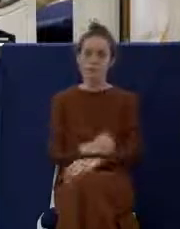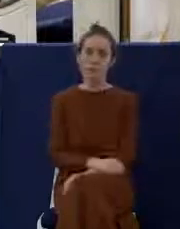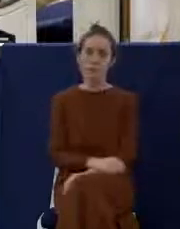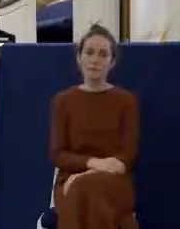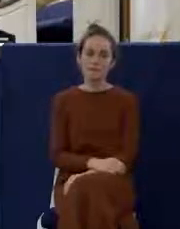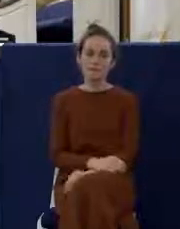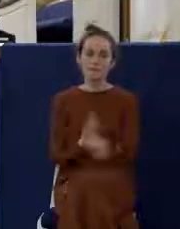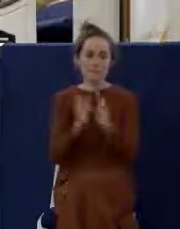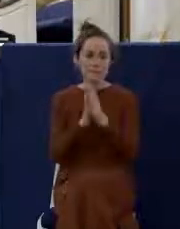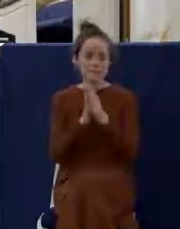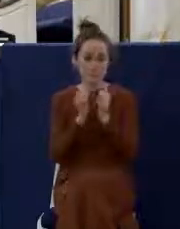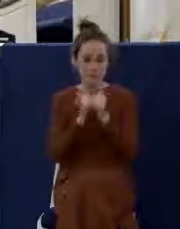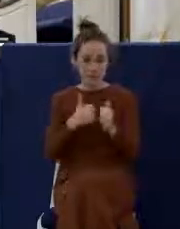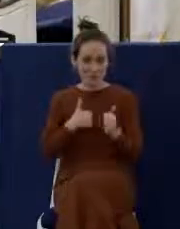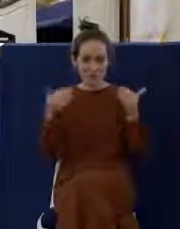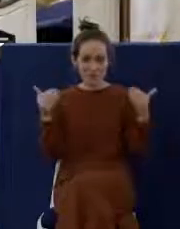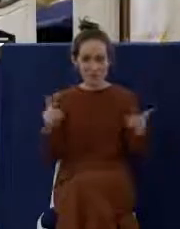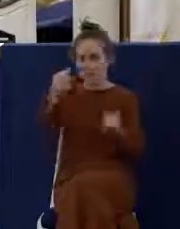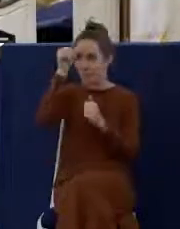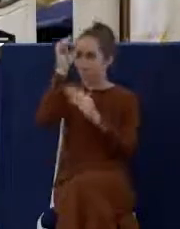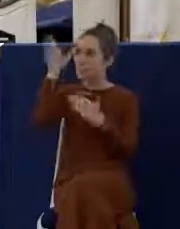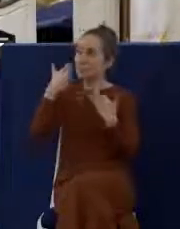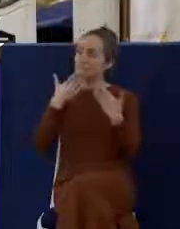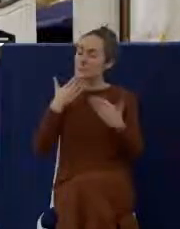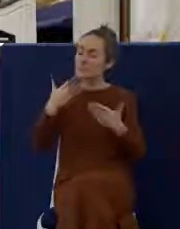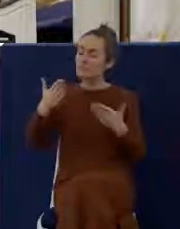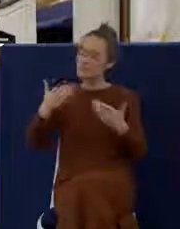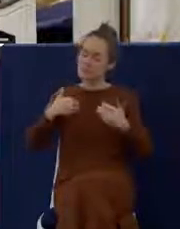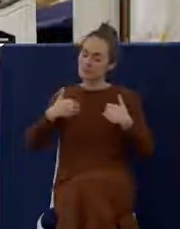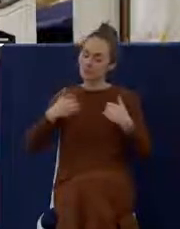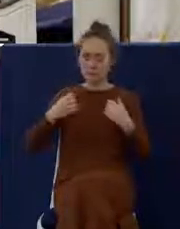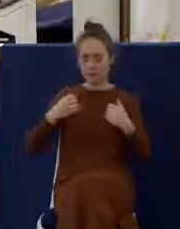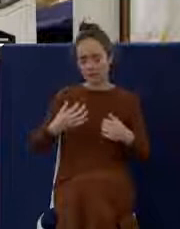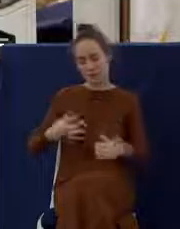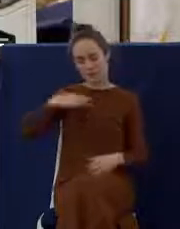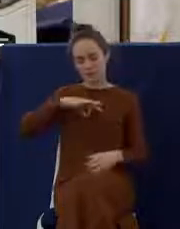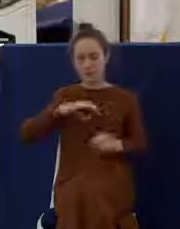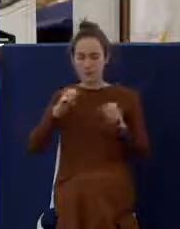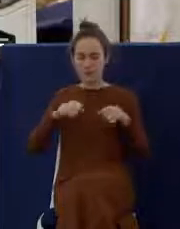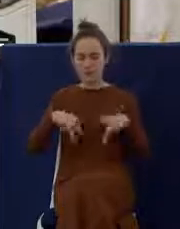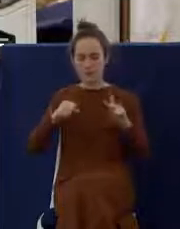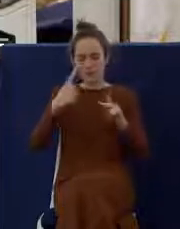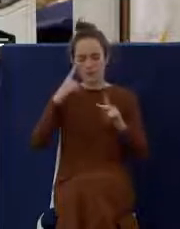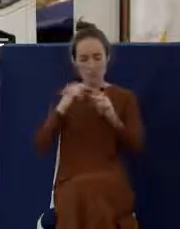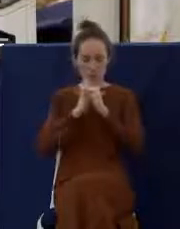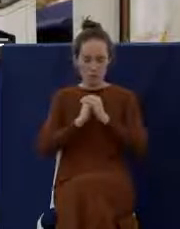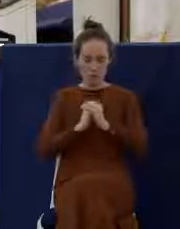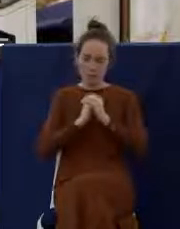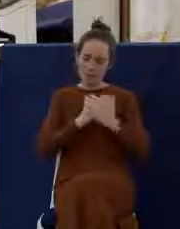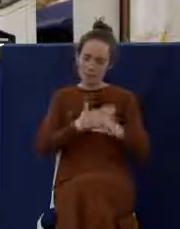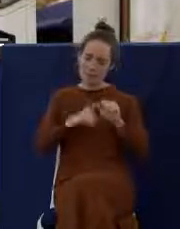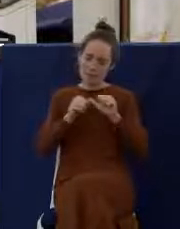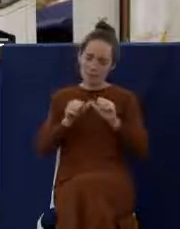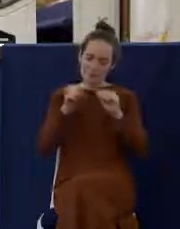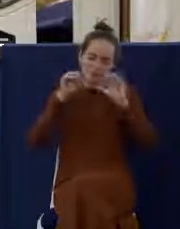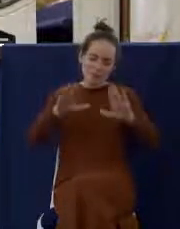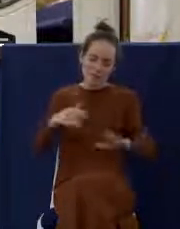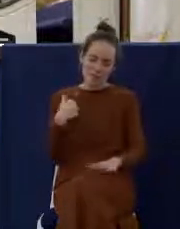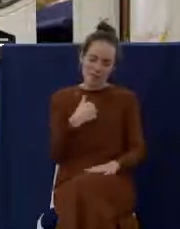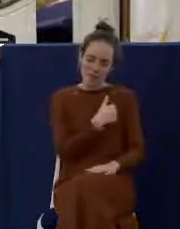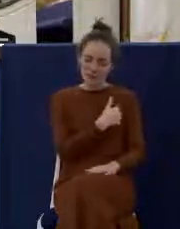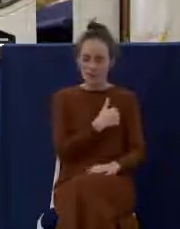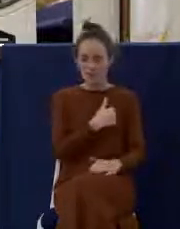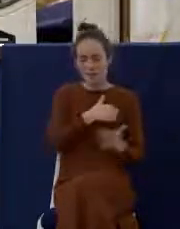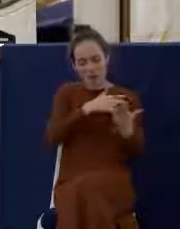Pray with me. Father, thank you for the privilege of worship. Lord, would you please bless us as we go to the word. Open our